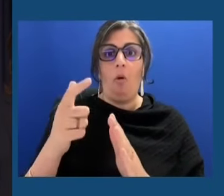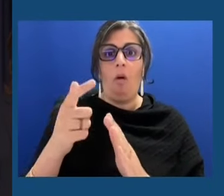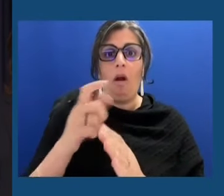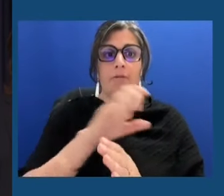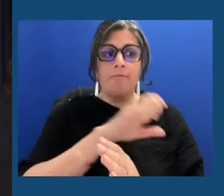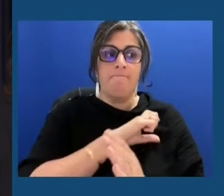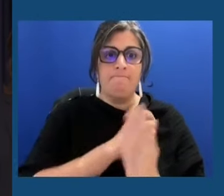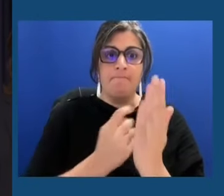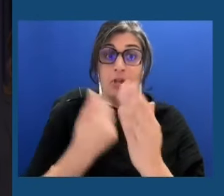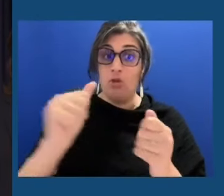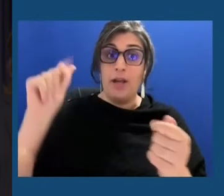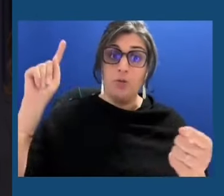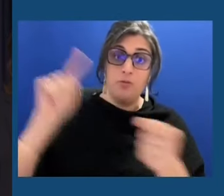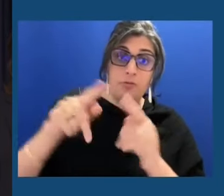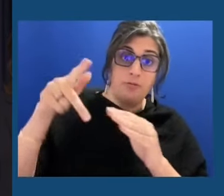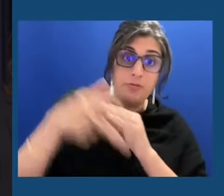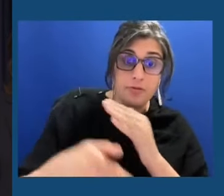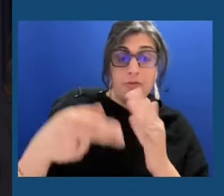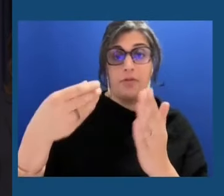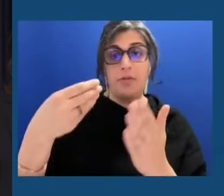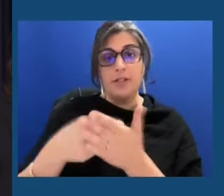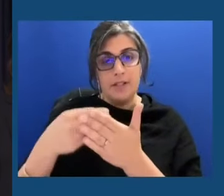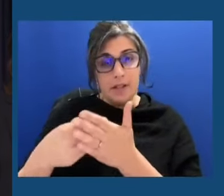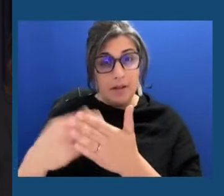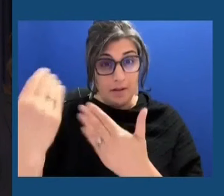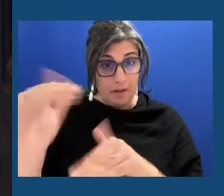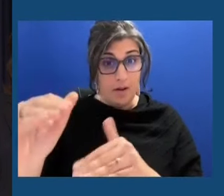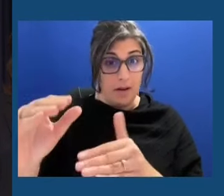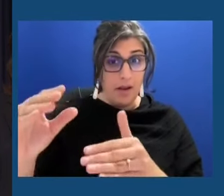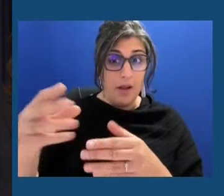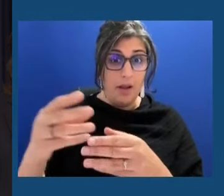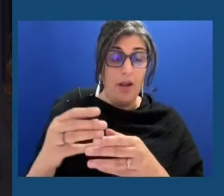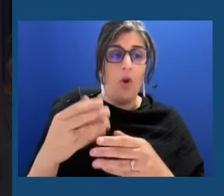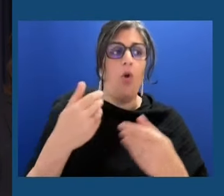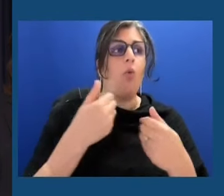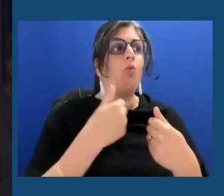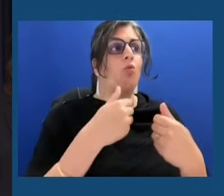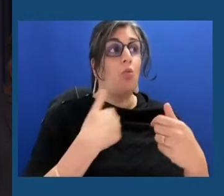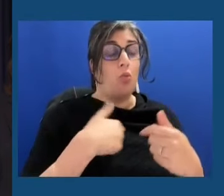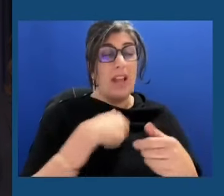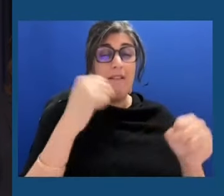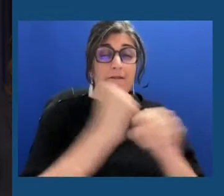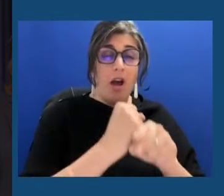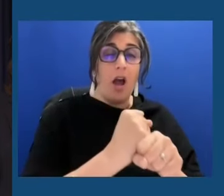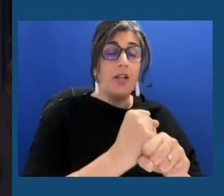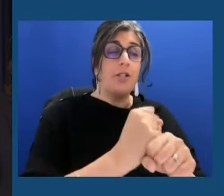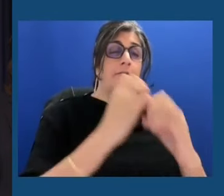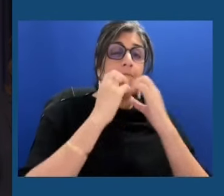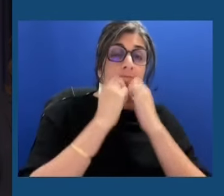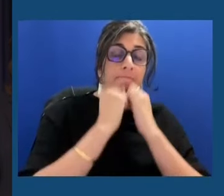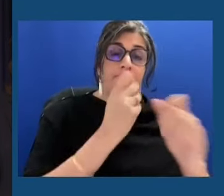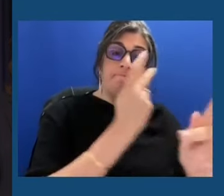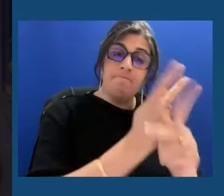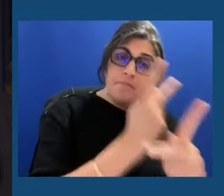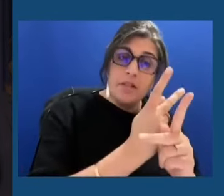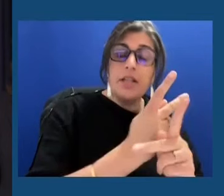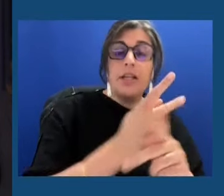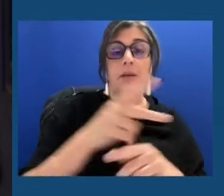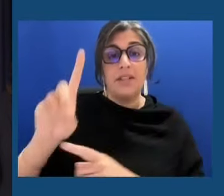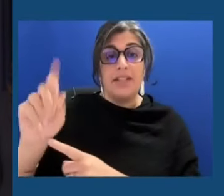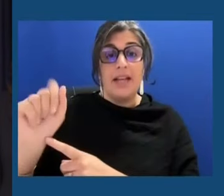here in the state of New York. We fought to preserve DACA and protect the Affordable Care Act.